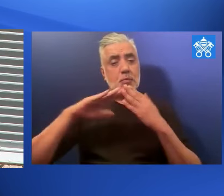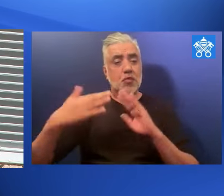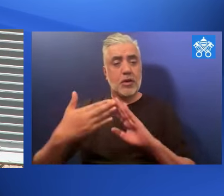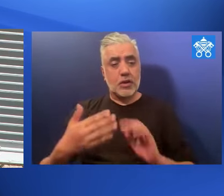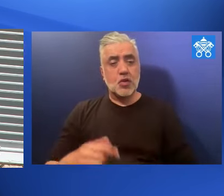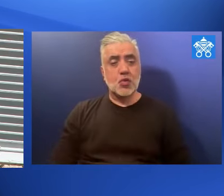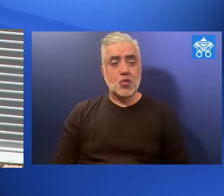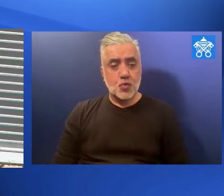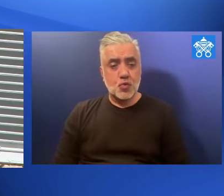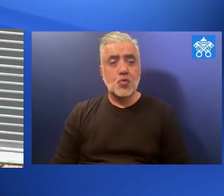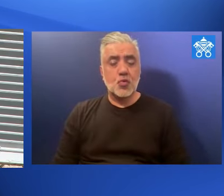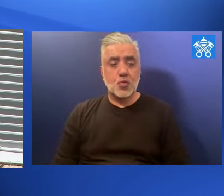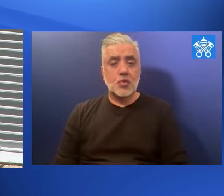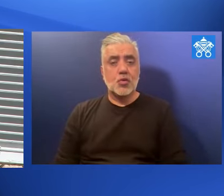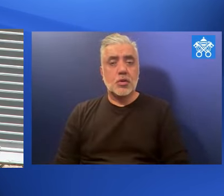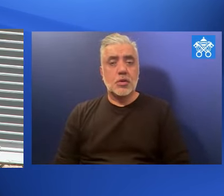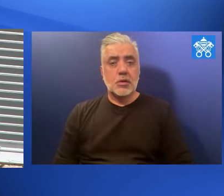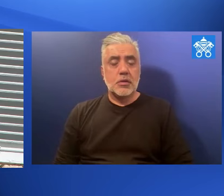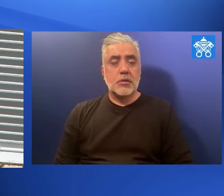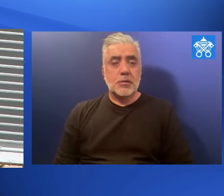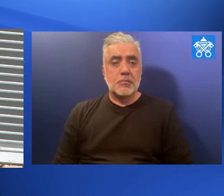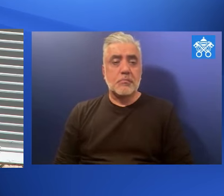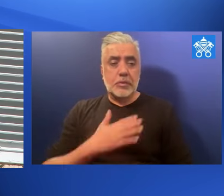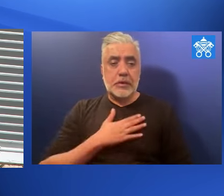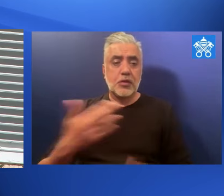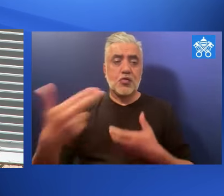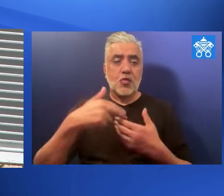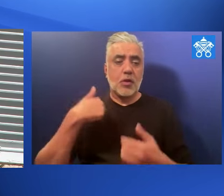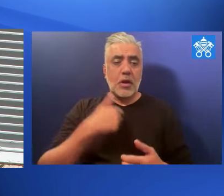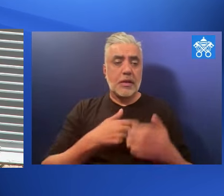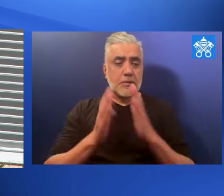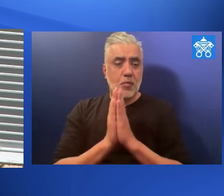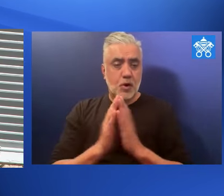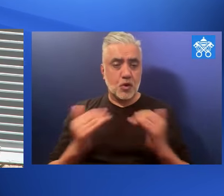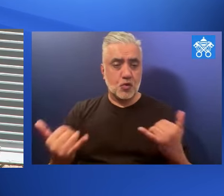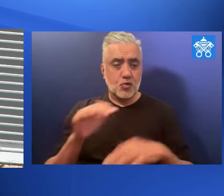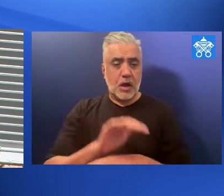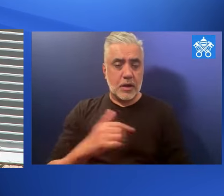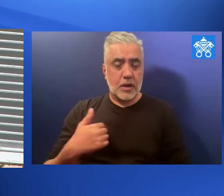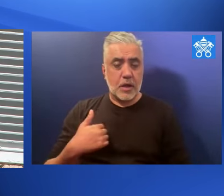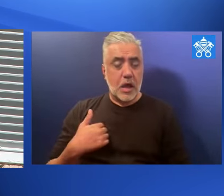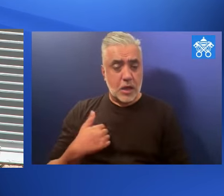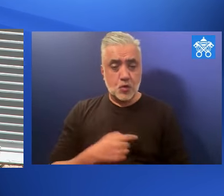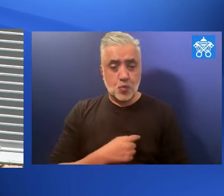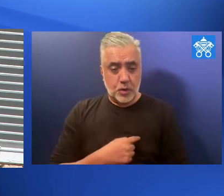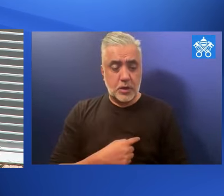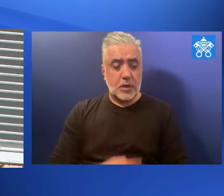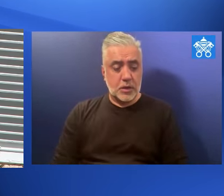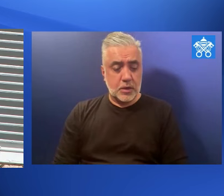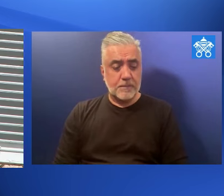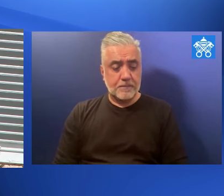invite this community to unite yourselves in prayer with us,